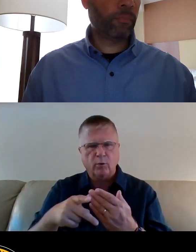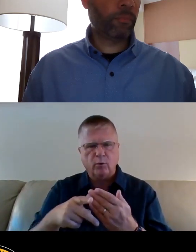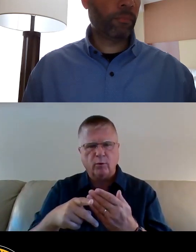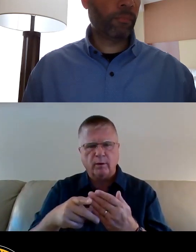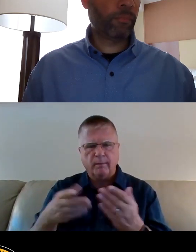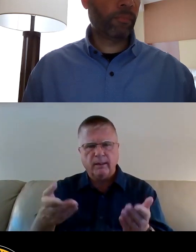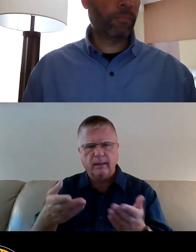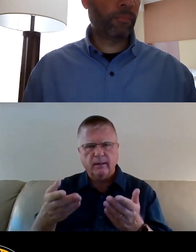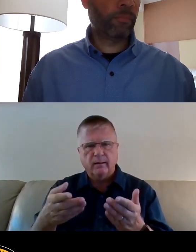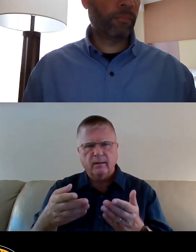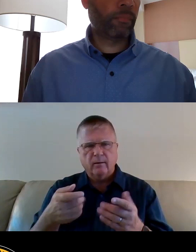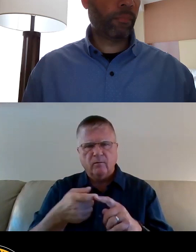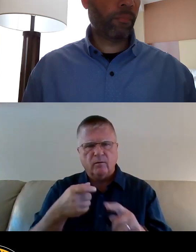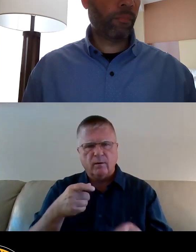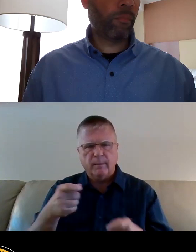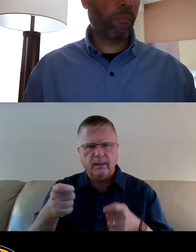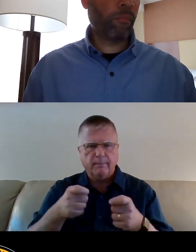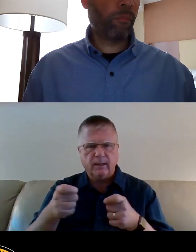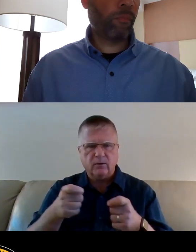administration.